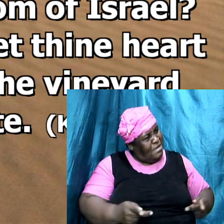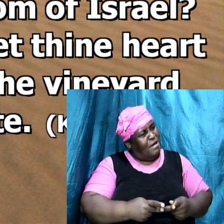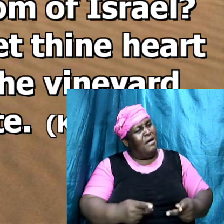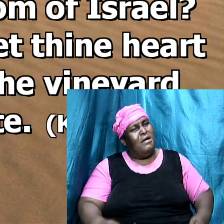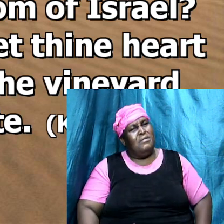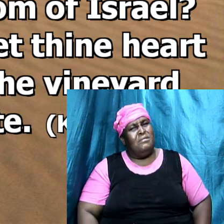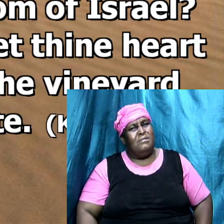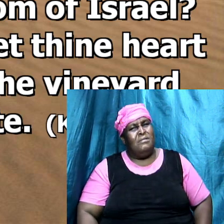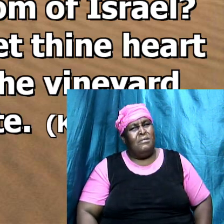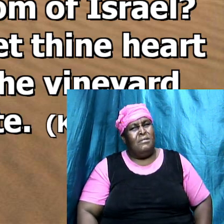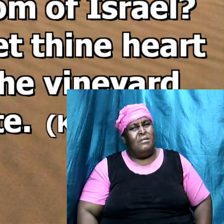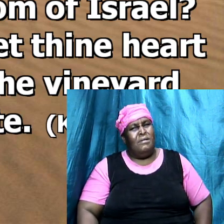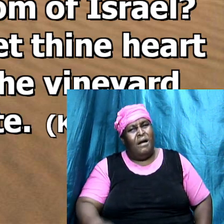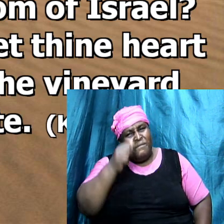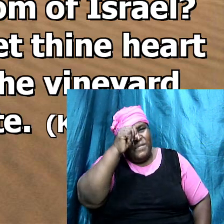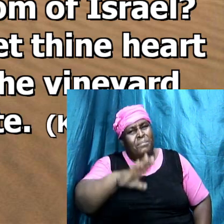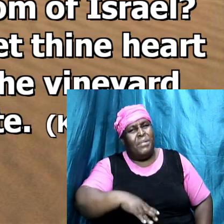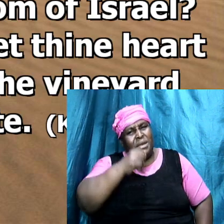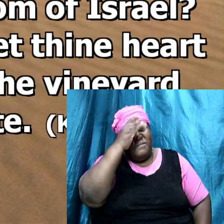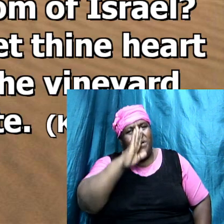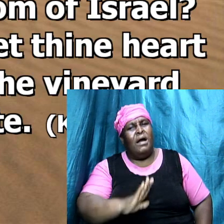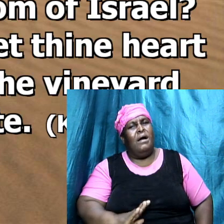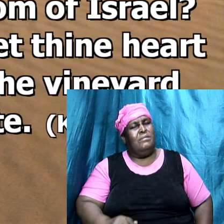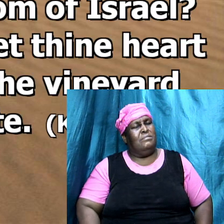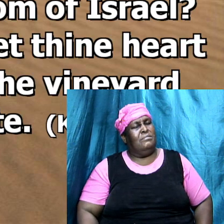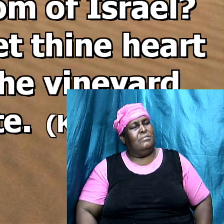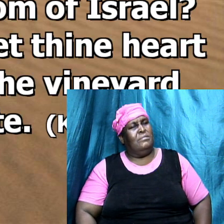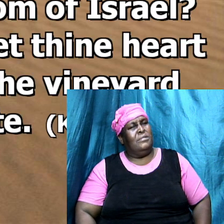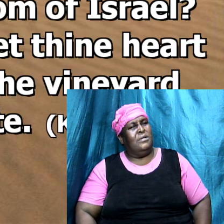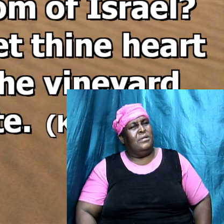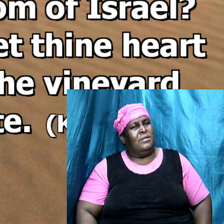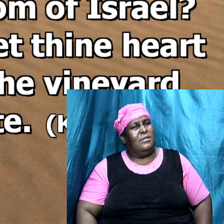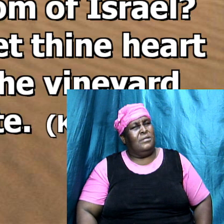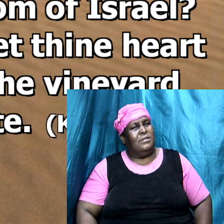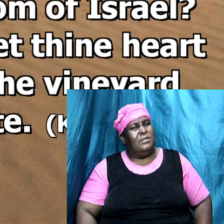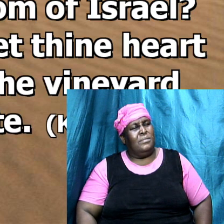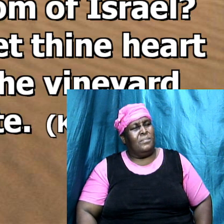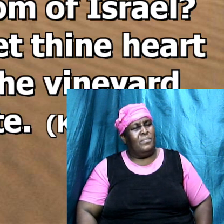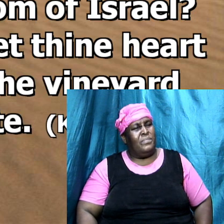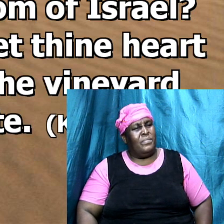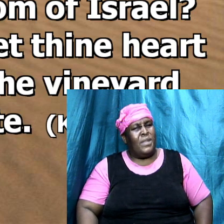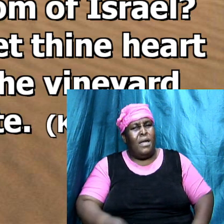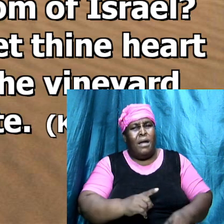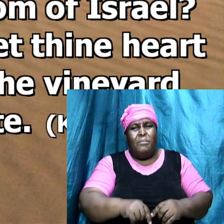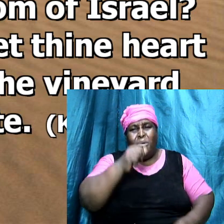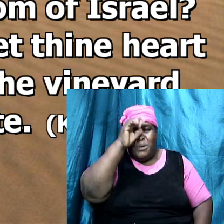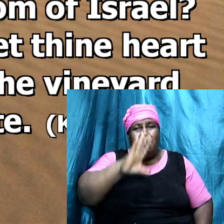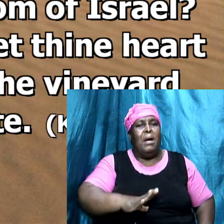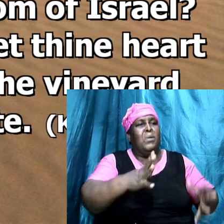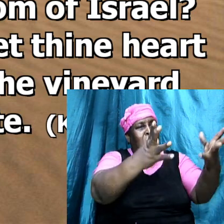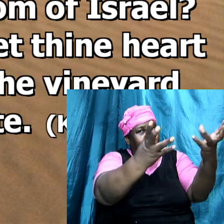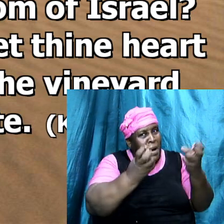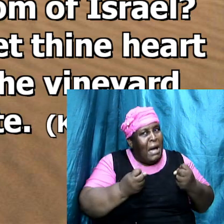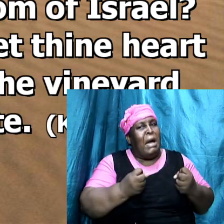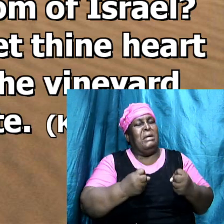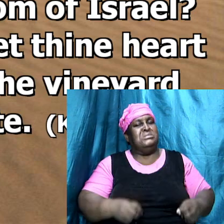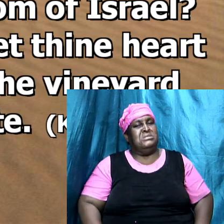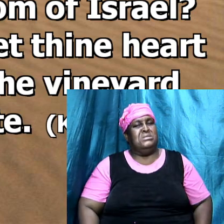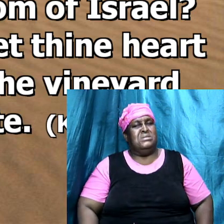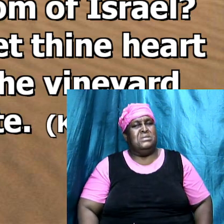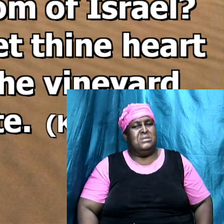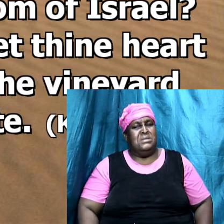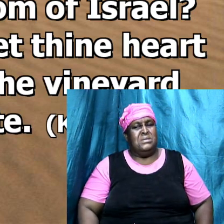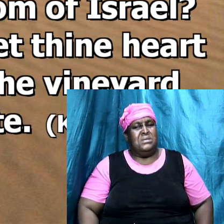he could have said look here what is it are you going to do no man don but he wanted it and the doctrine